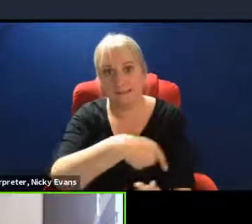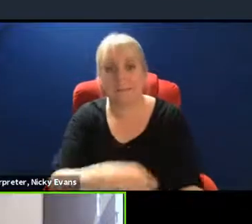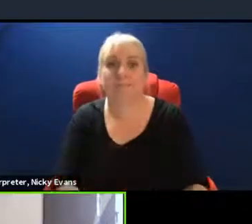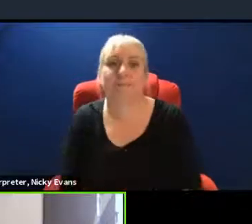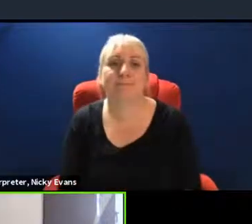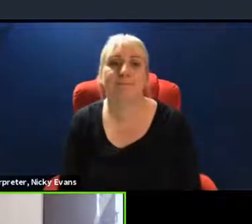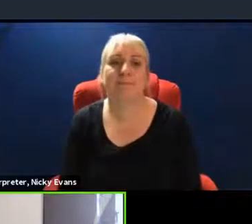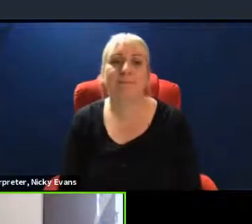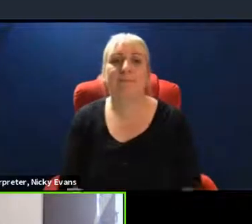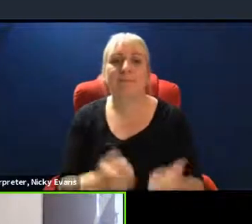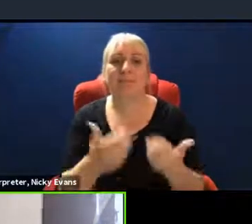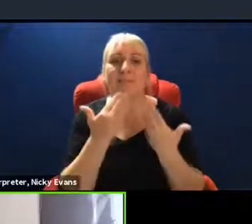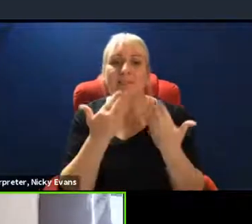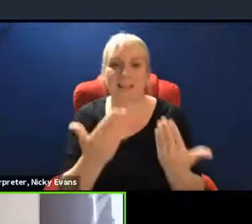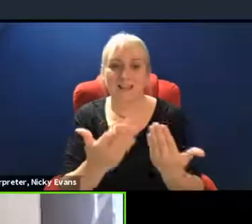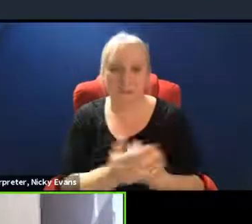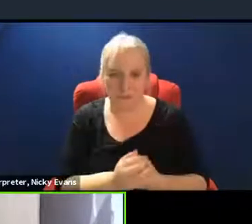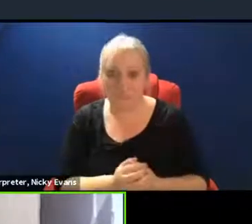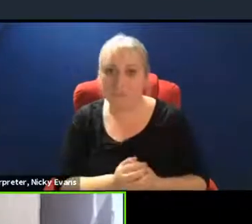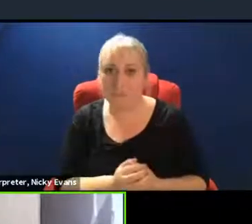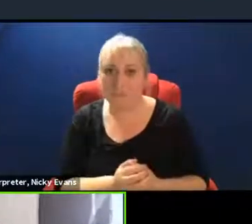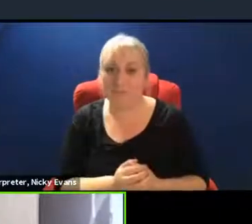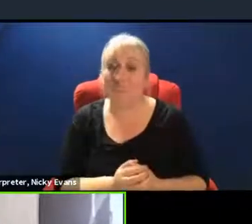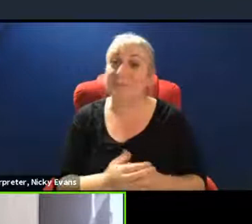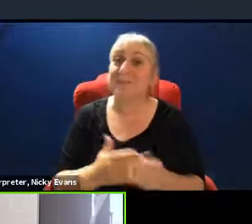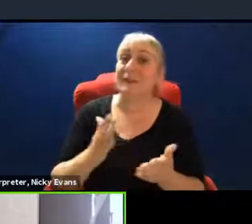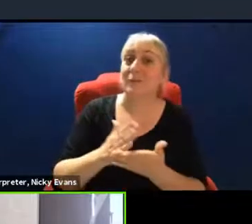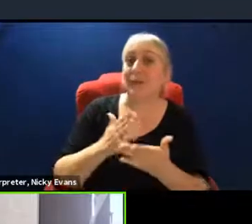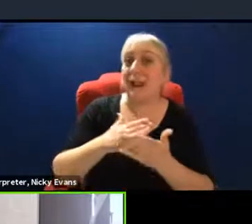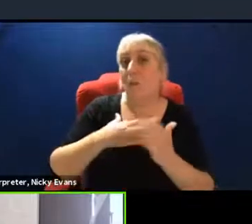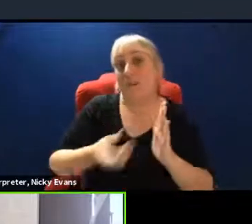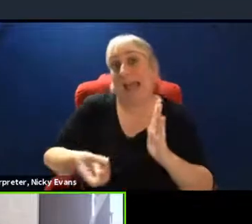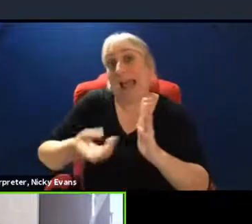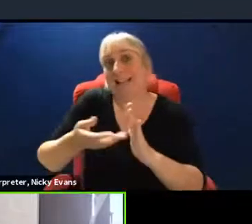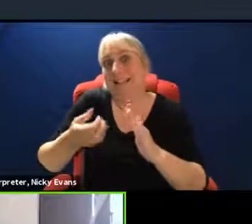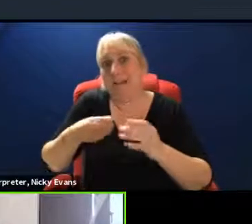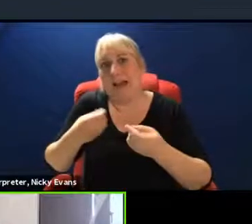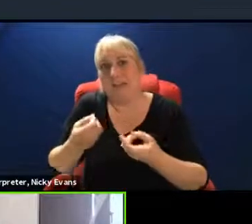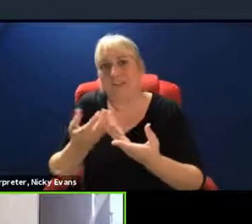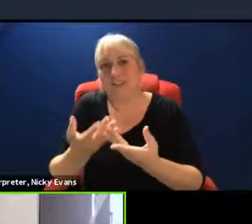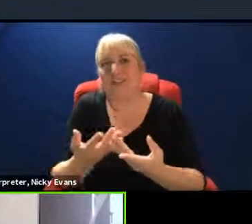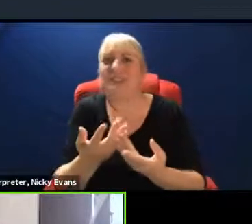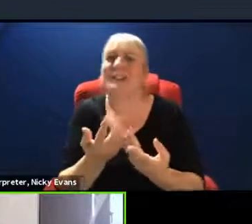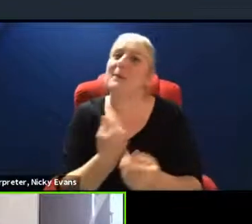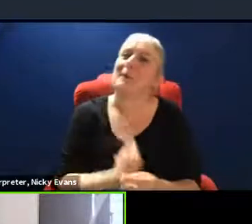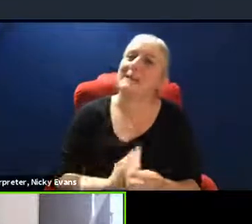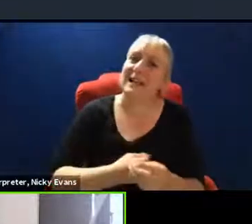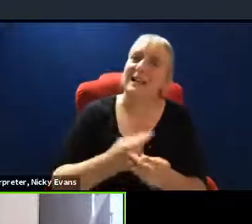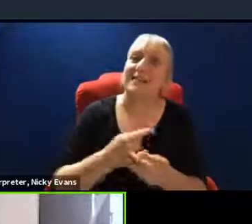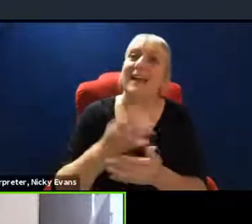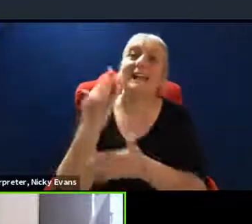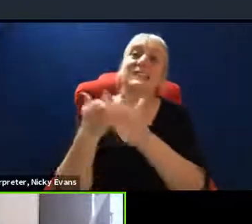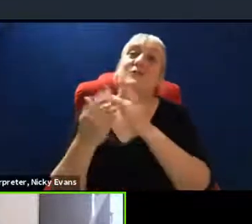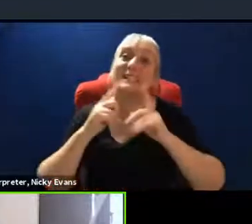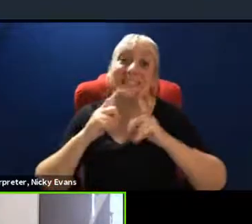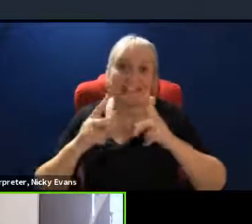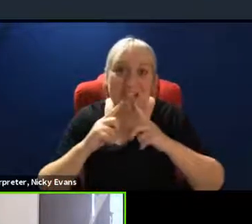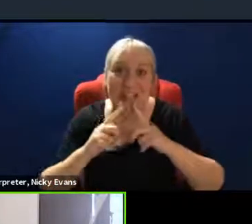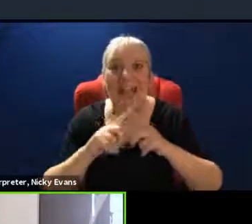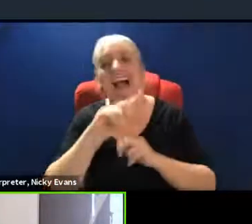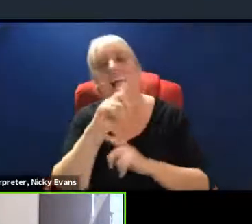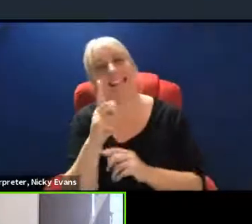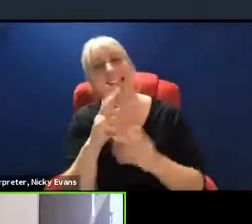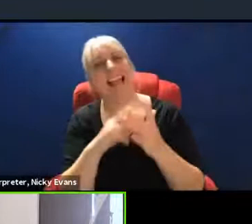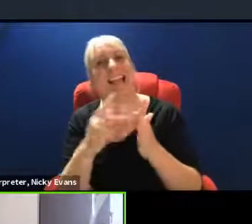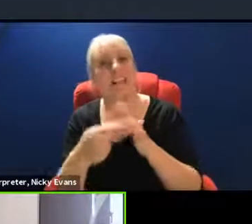Jenny. And also just to add to my little introduction, a history teacher and an EU member. So I'm very, very